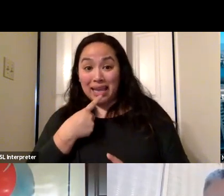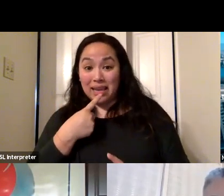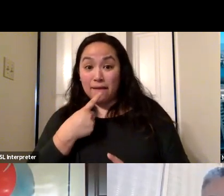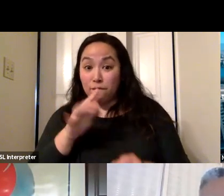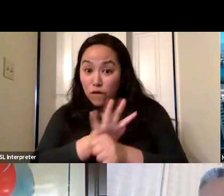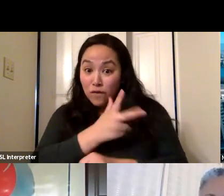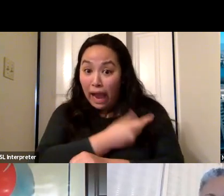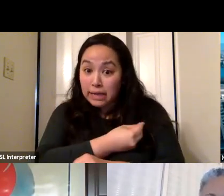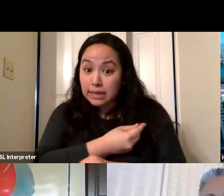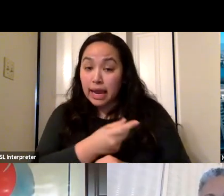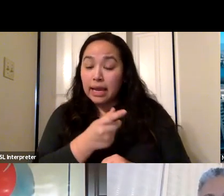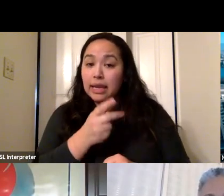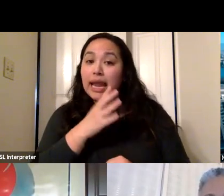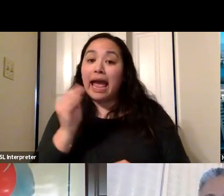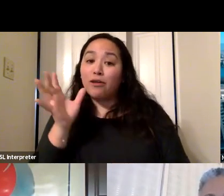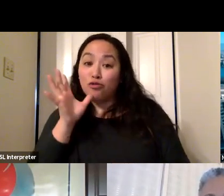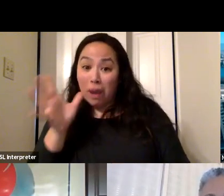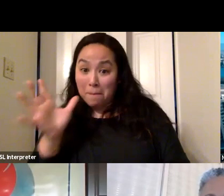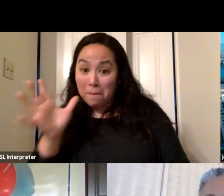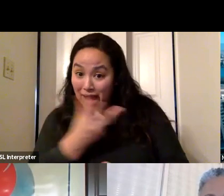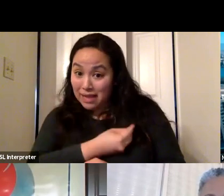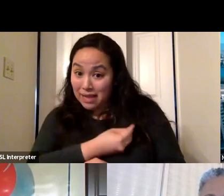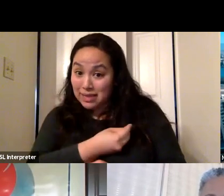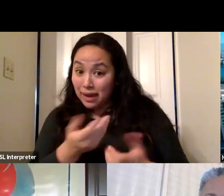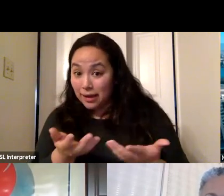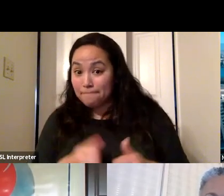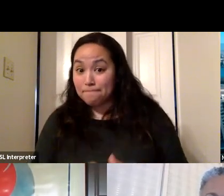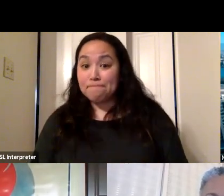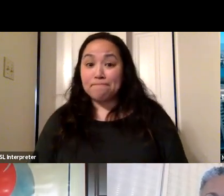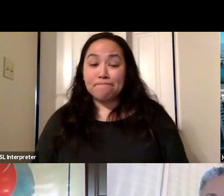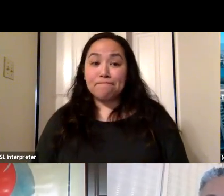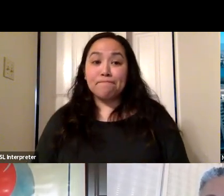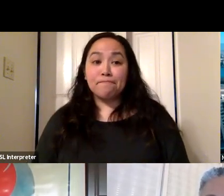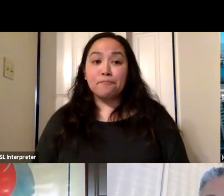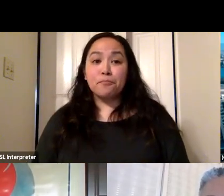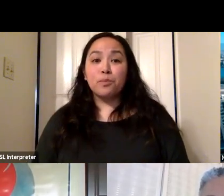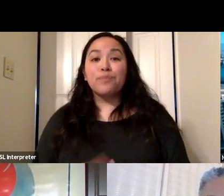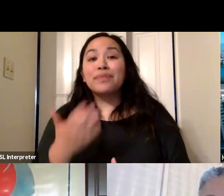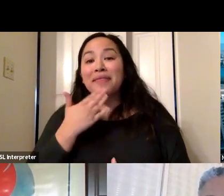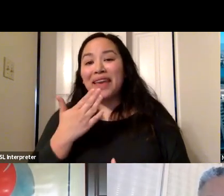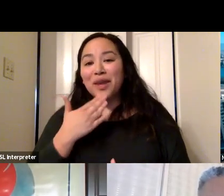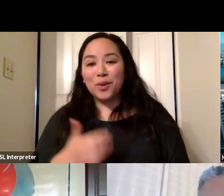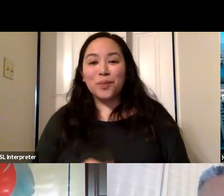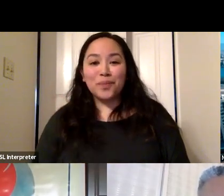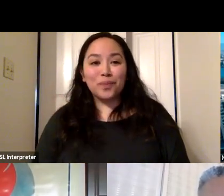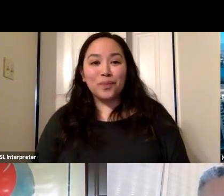of course, grandma being fully vaccinated as well. Great. Thank you both so much. I am going to